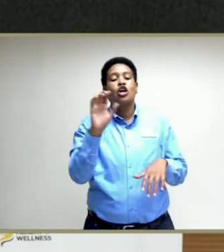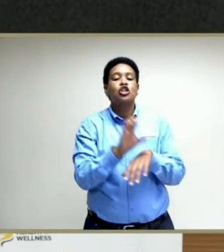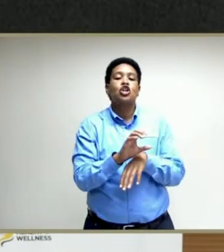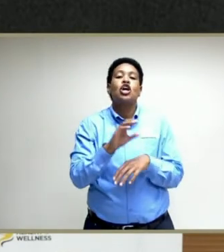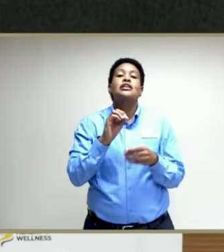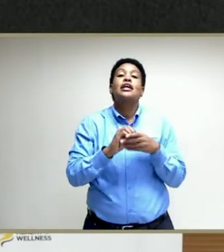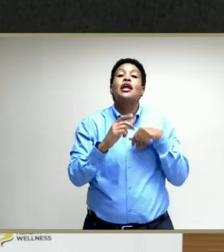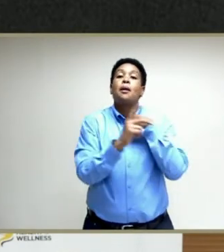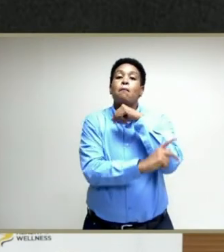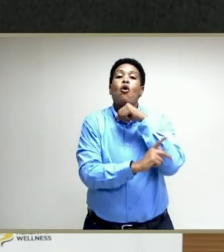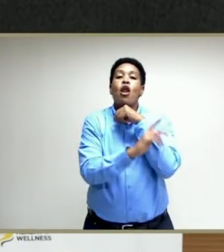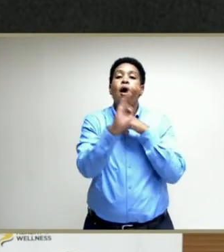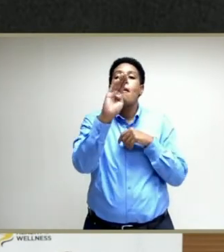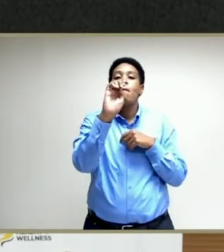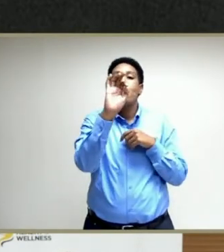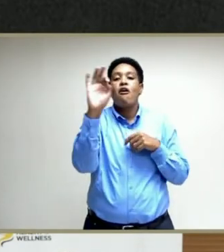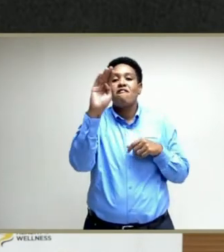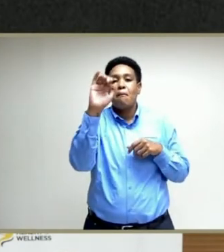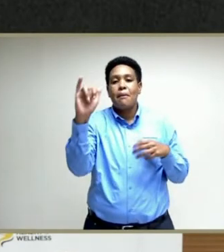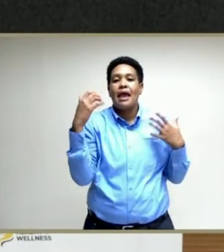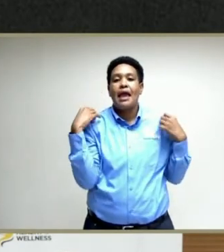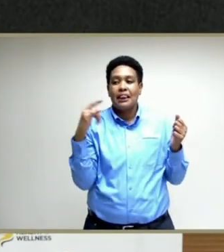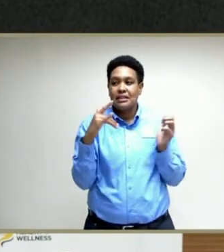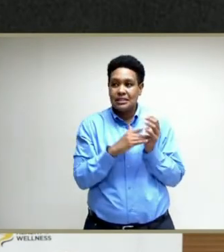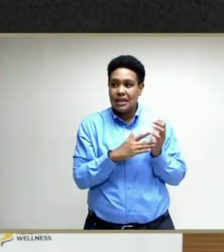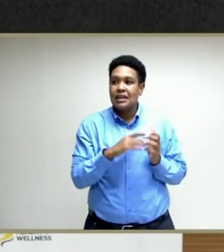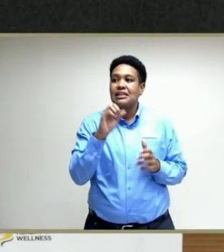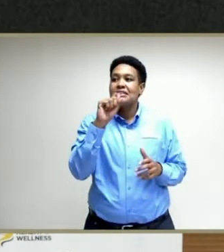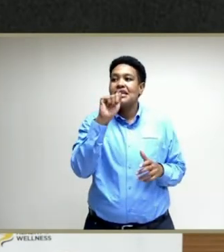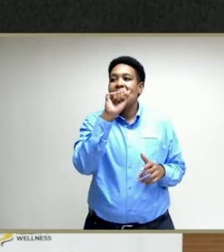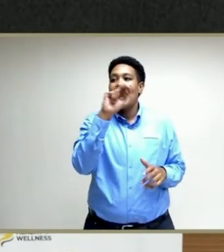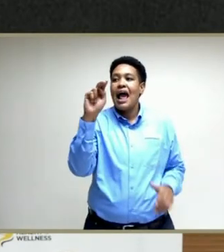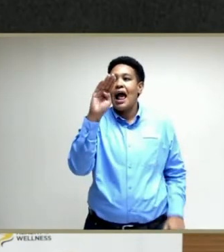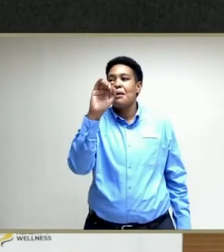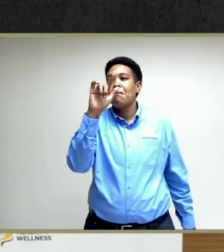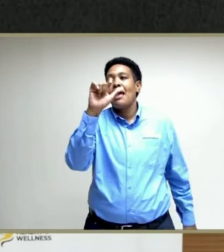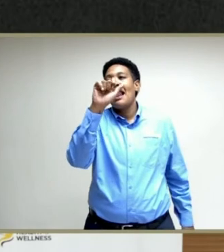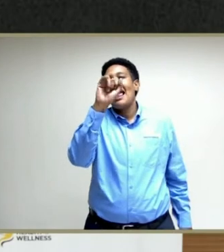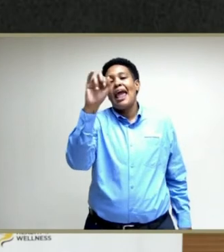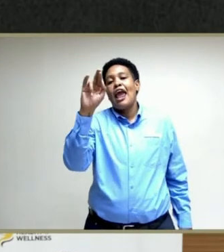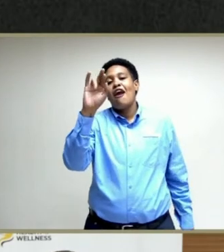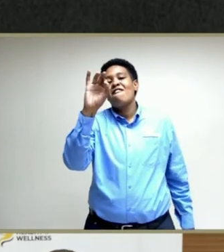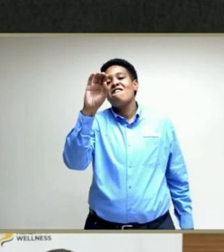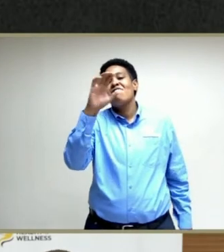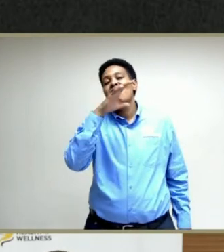it's the Buff Bay Health Center. St. Anne Belier Farms Market.